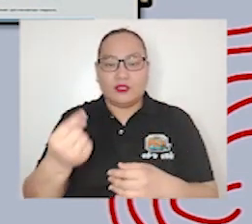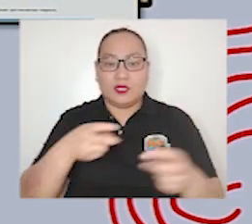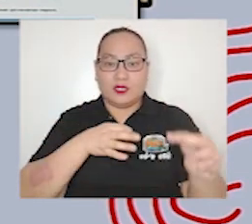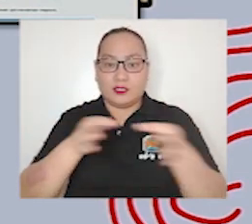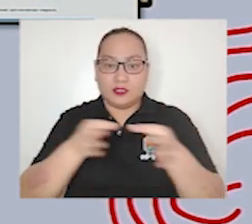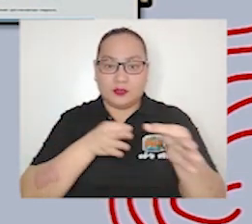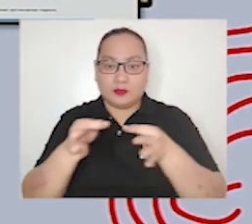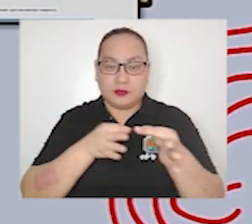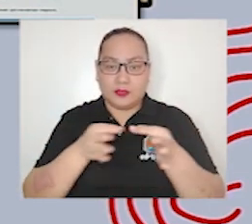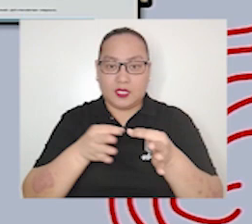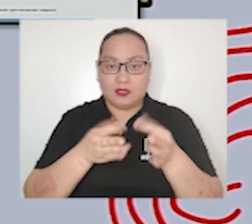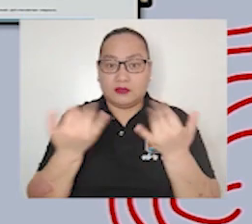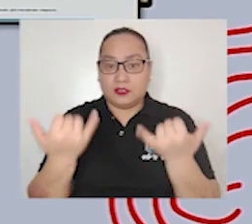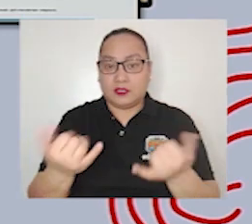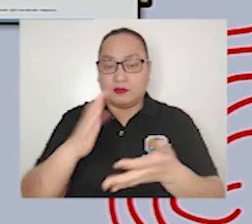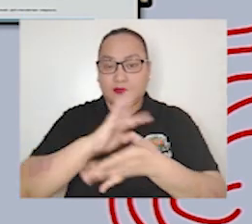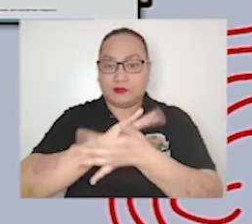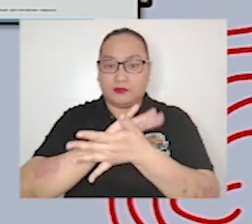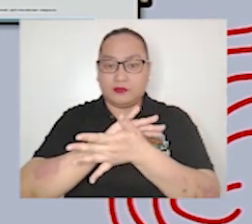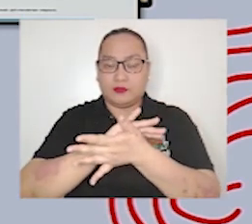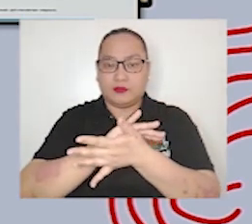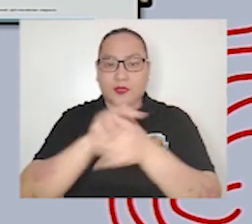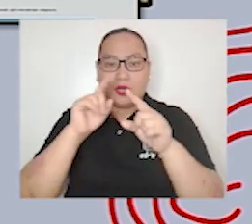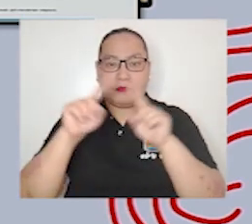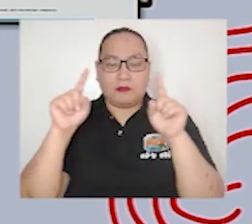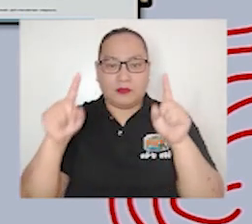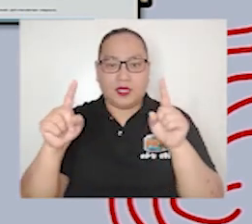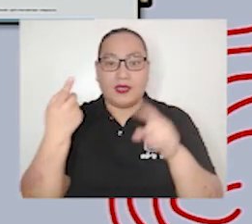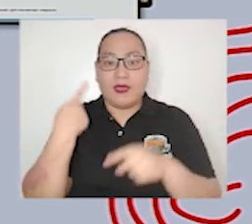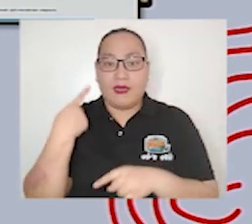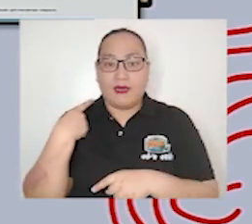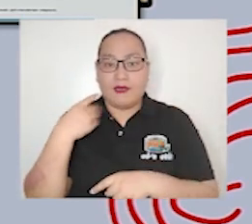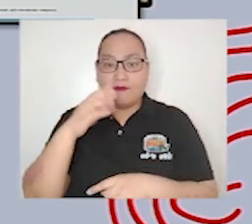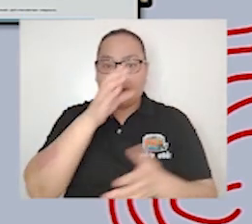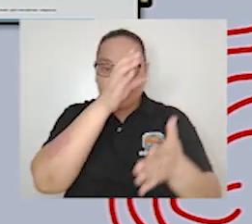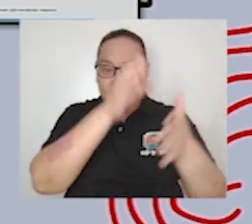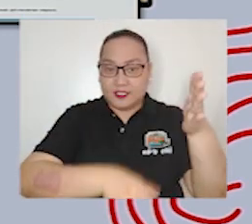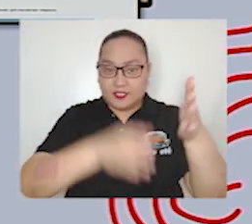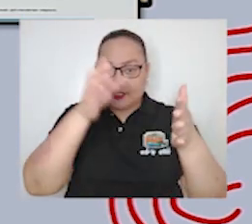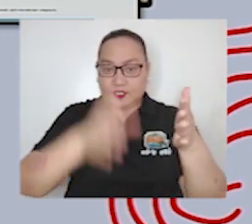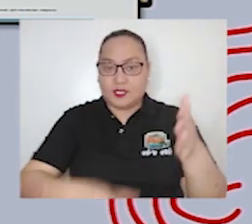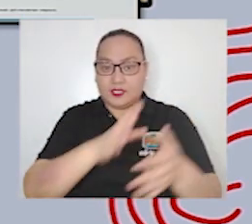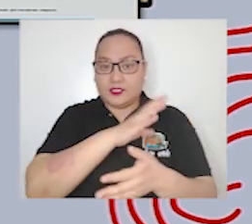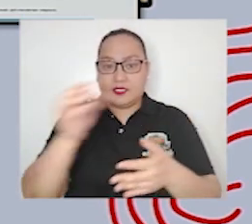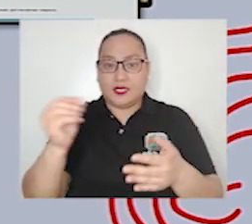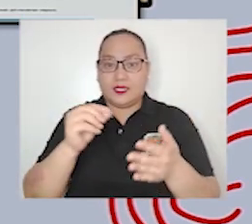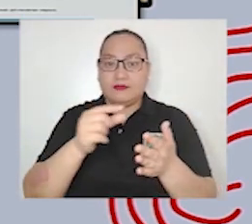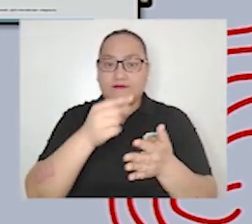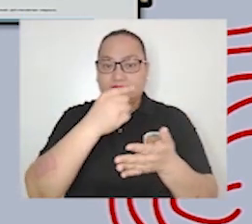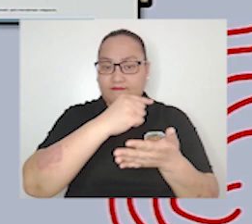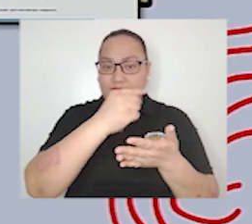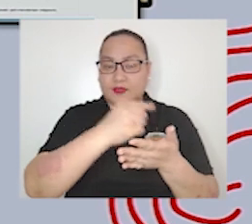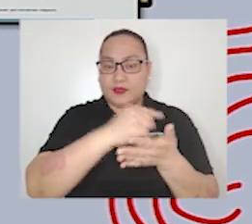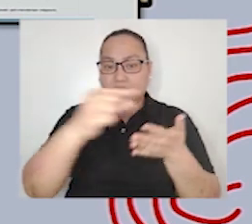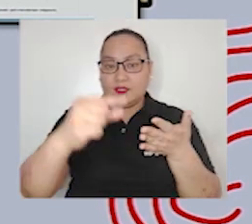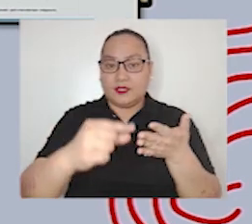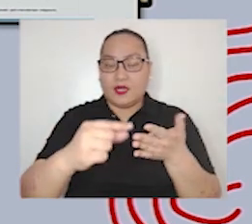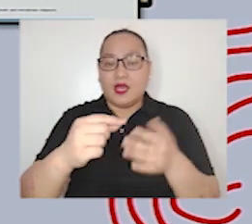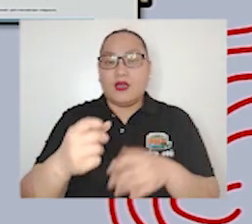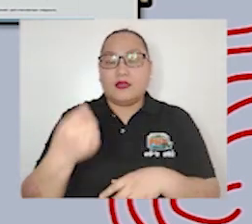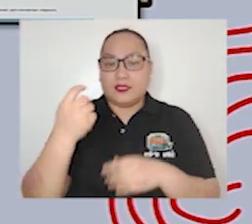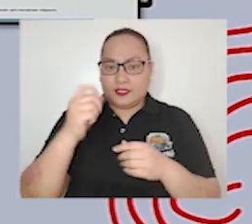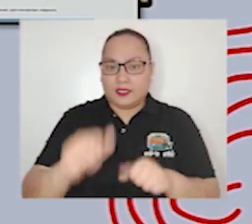included charts and graphs so that these graphs will help explain what's written